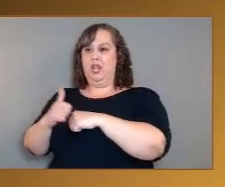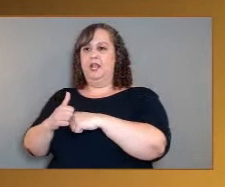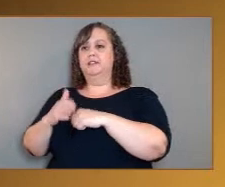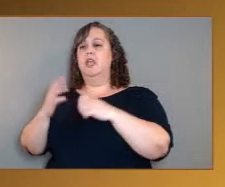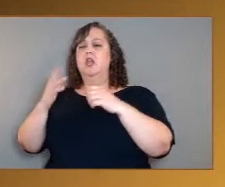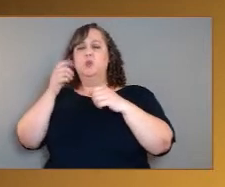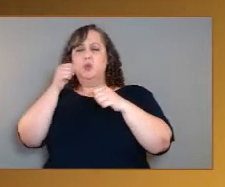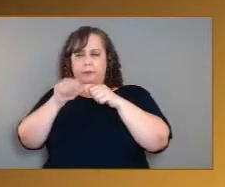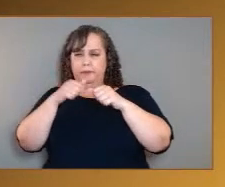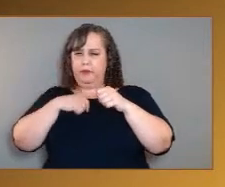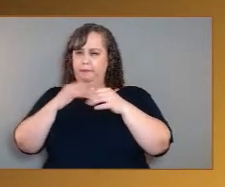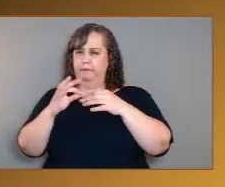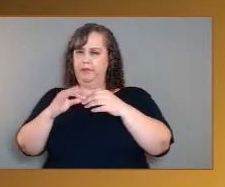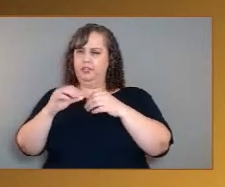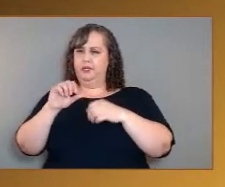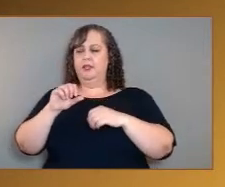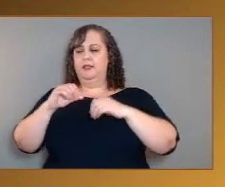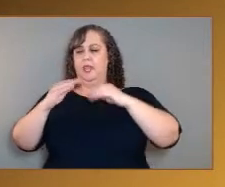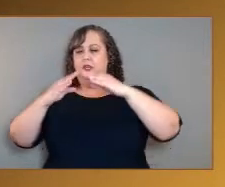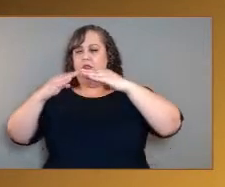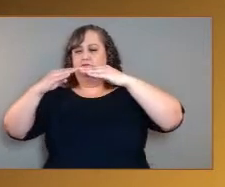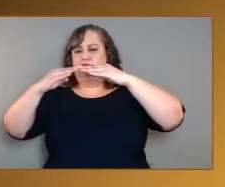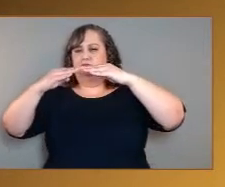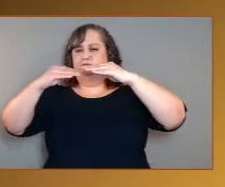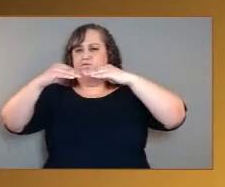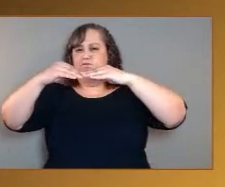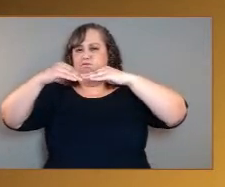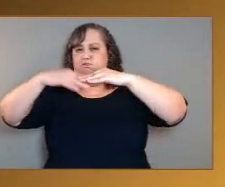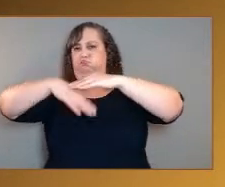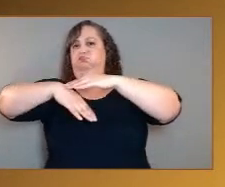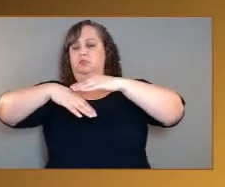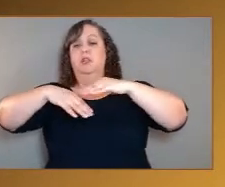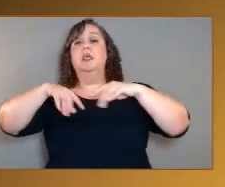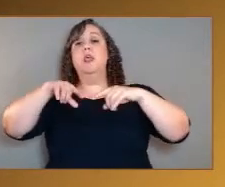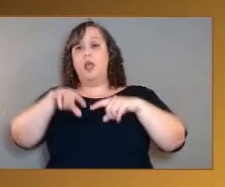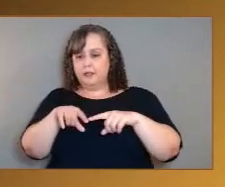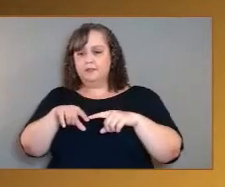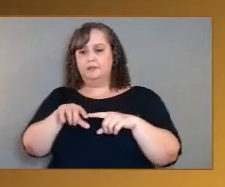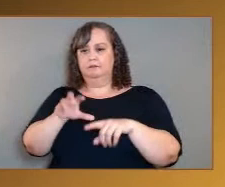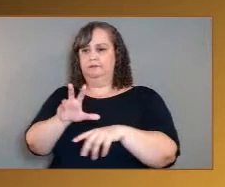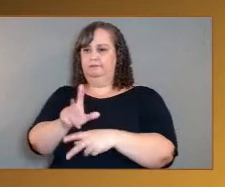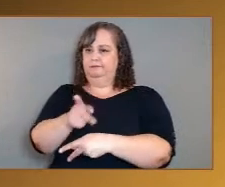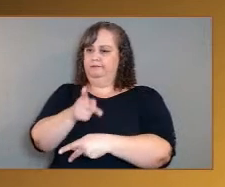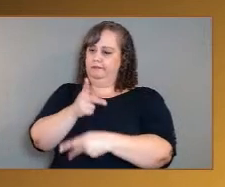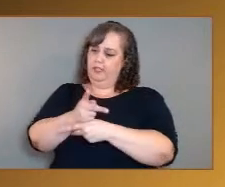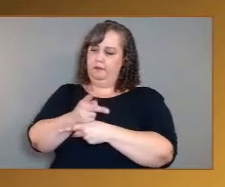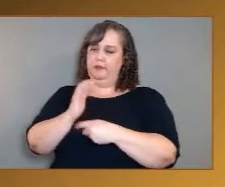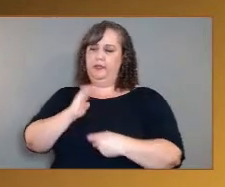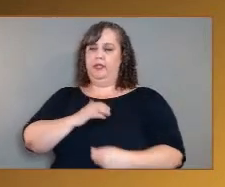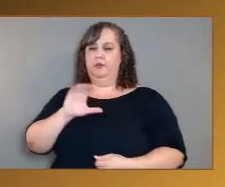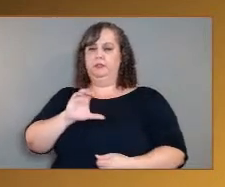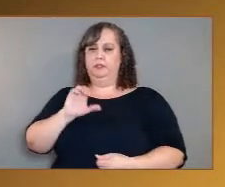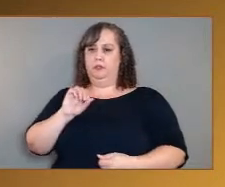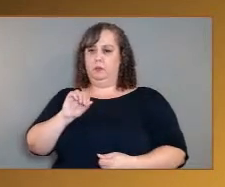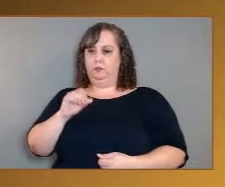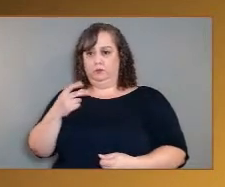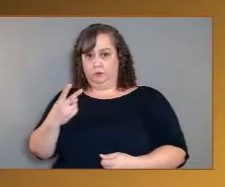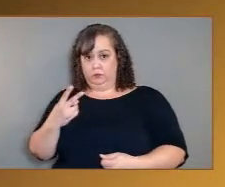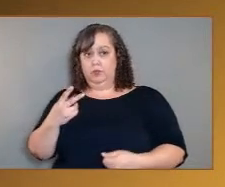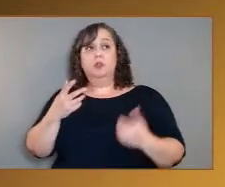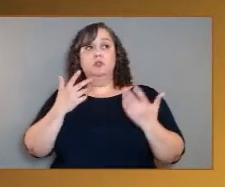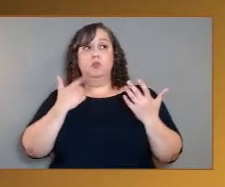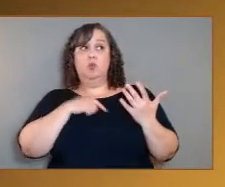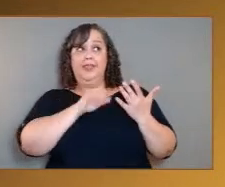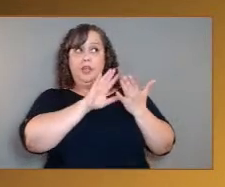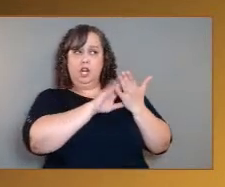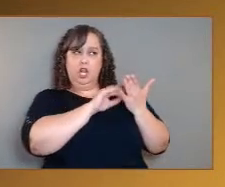goes from the surface back into the mantle, that's effectively sequestering carbon dioxide, right? And so we to learn how that process may have started on the Earth.